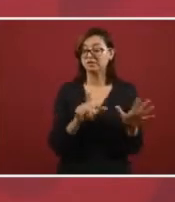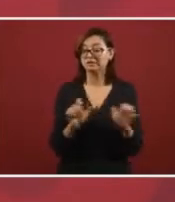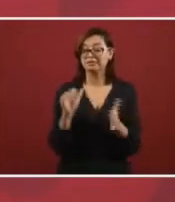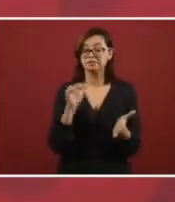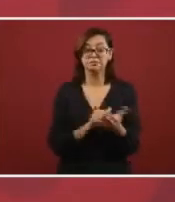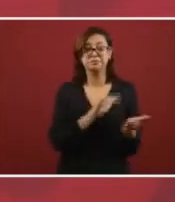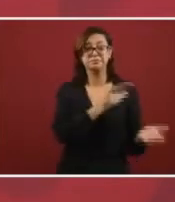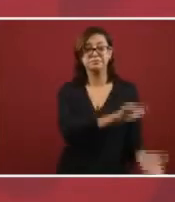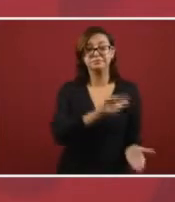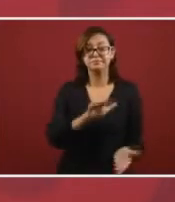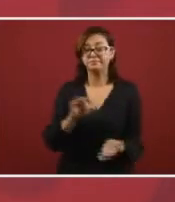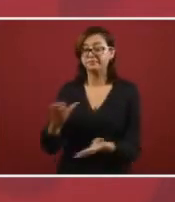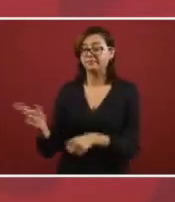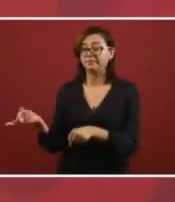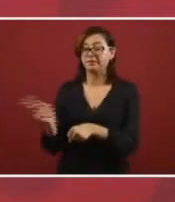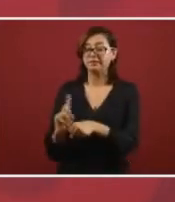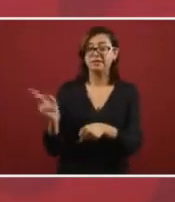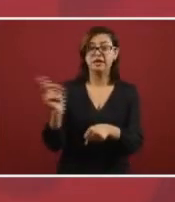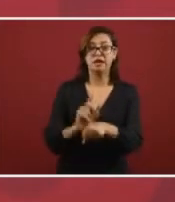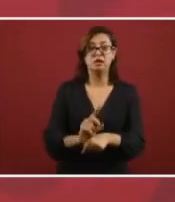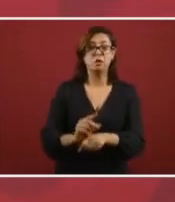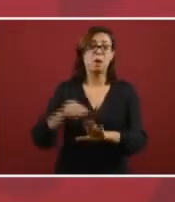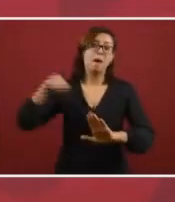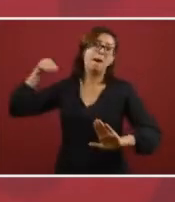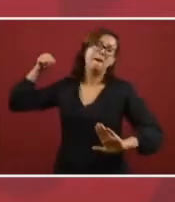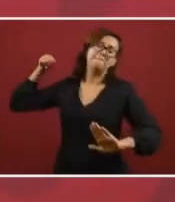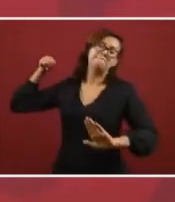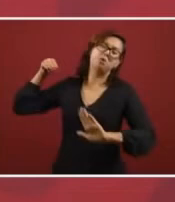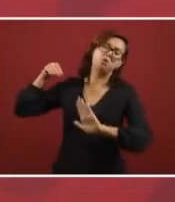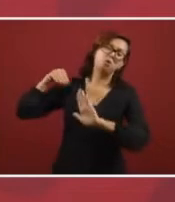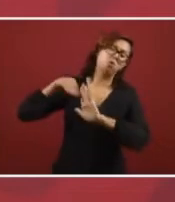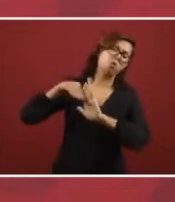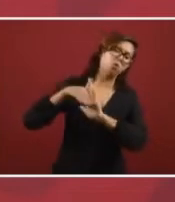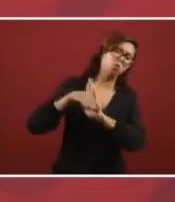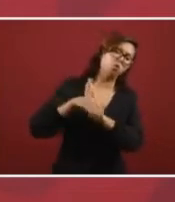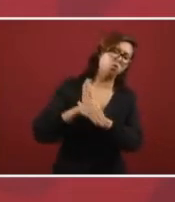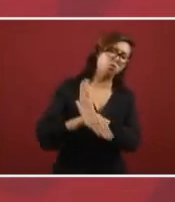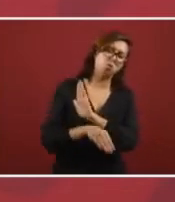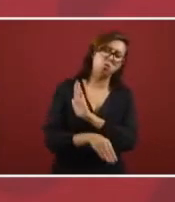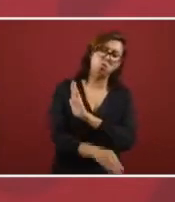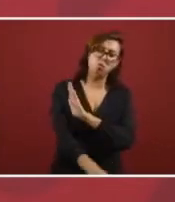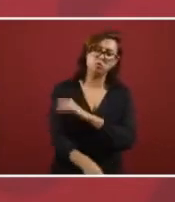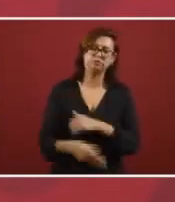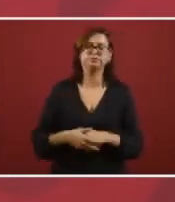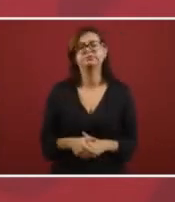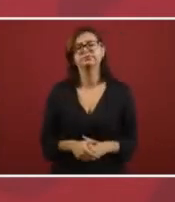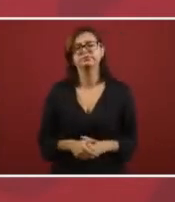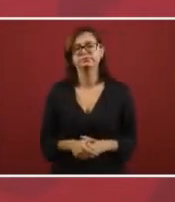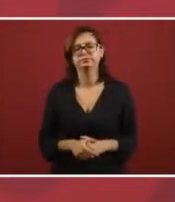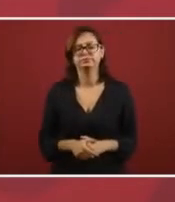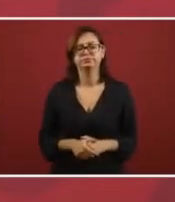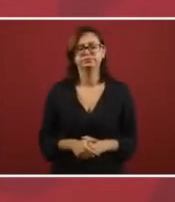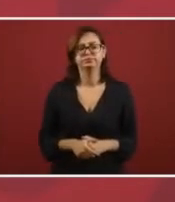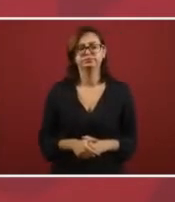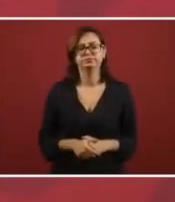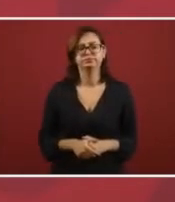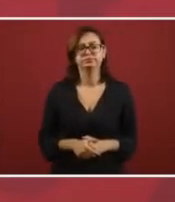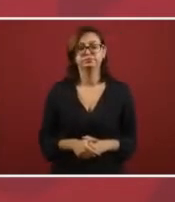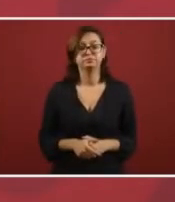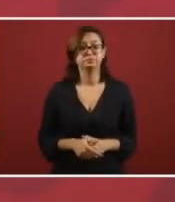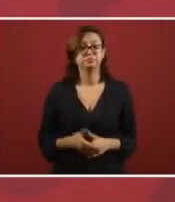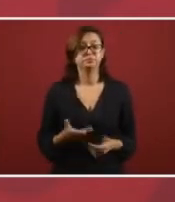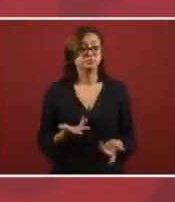one million seven hundred thousand and it was falling free falling